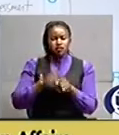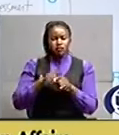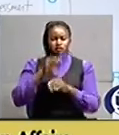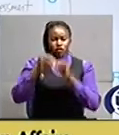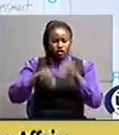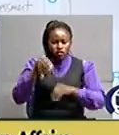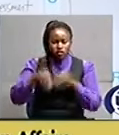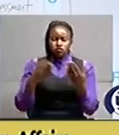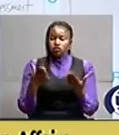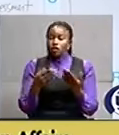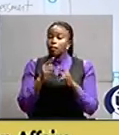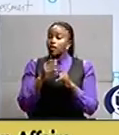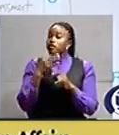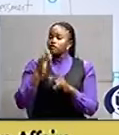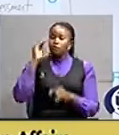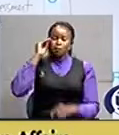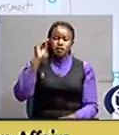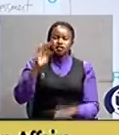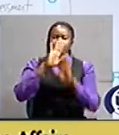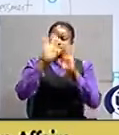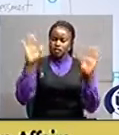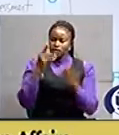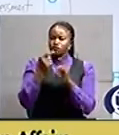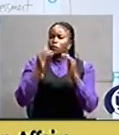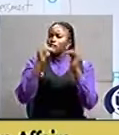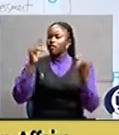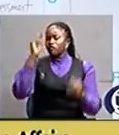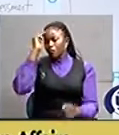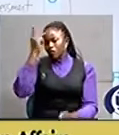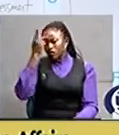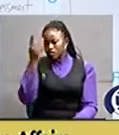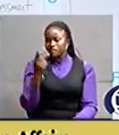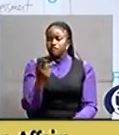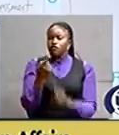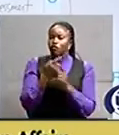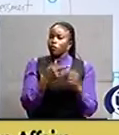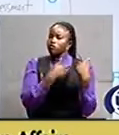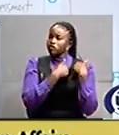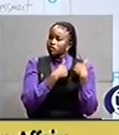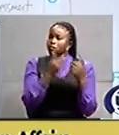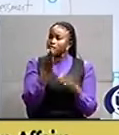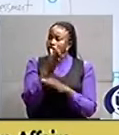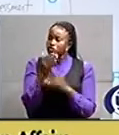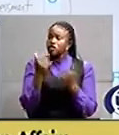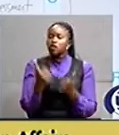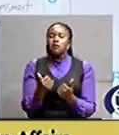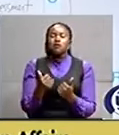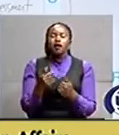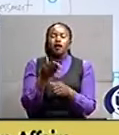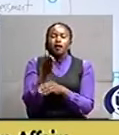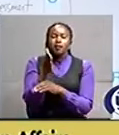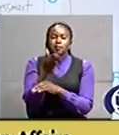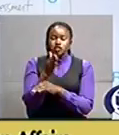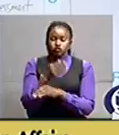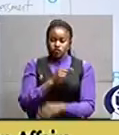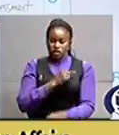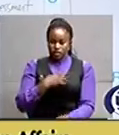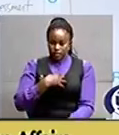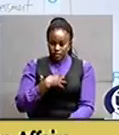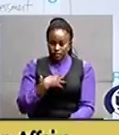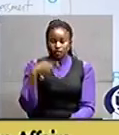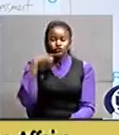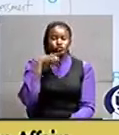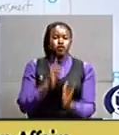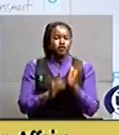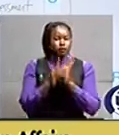clear from the policy level by the responsible ministry, which is now our ministry of gender, labor, and social